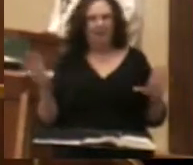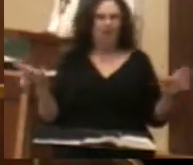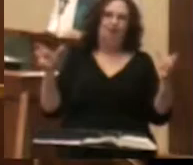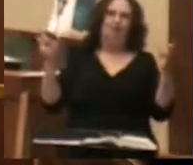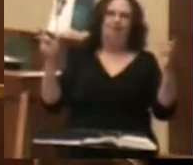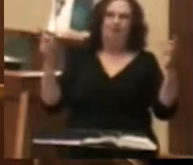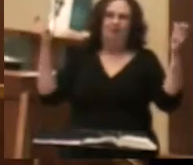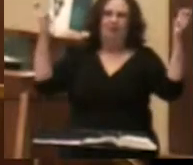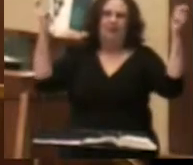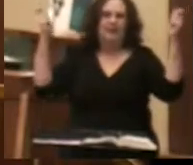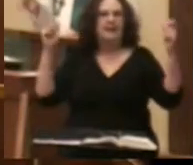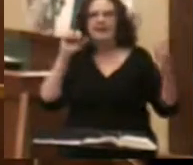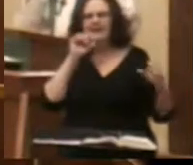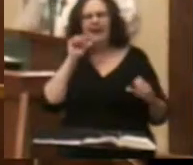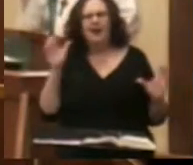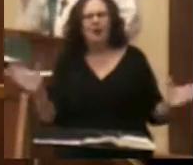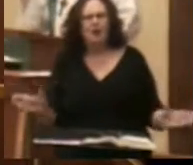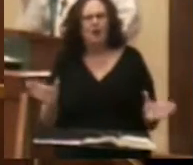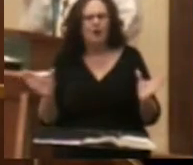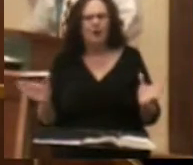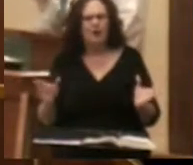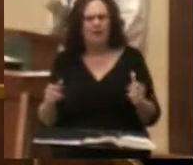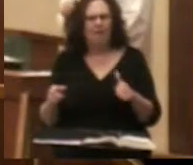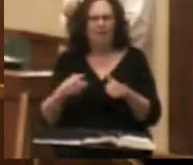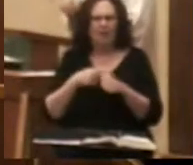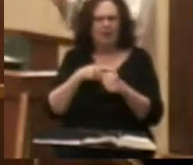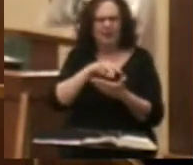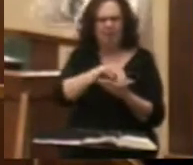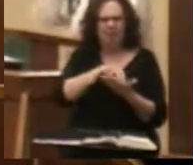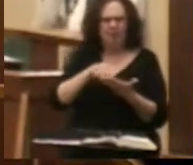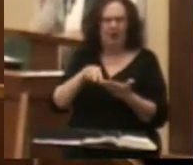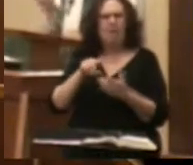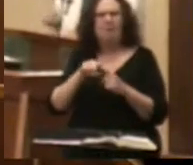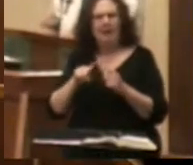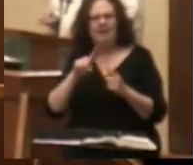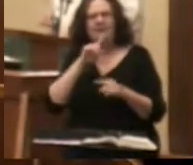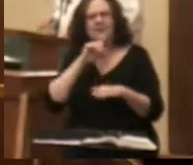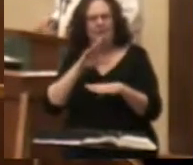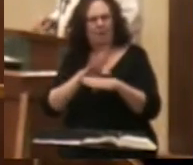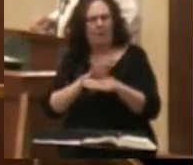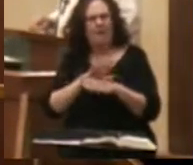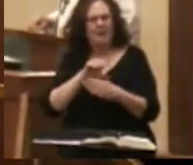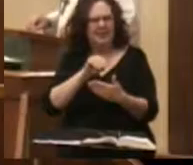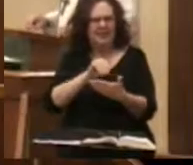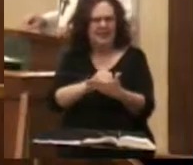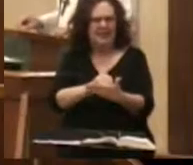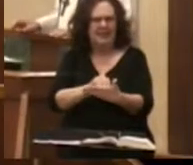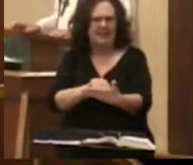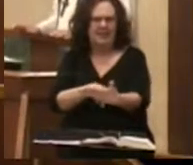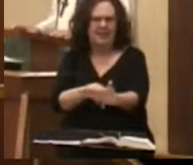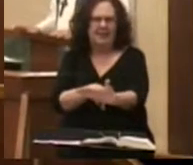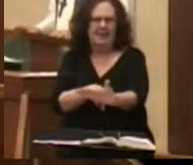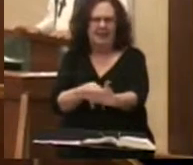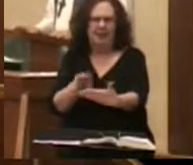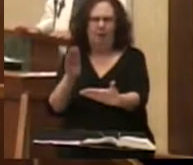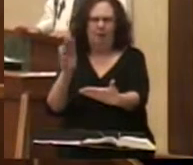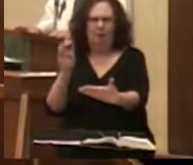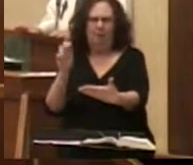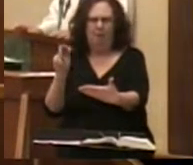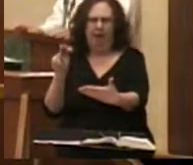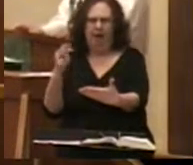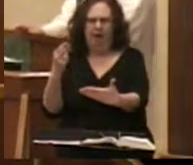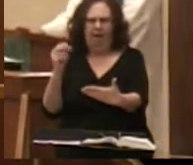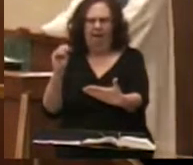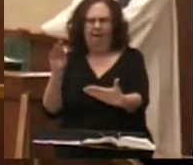They're not encouraging, at least not on first blush, but there is a promise embedded there in what Bonhoeffer is saying.